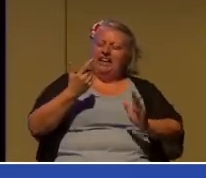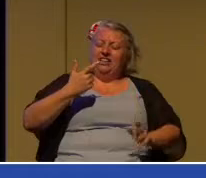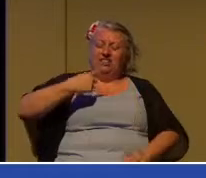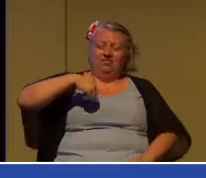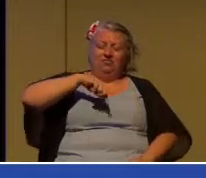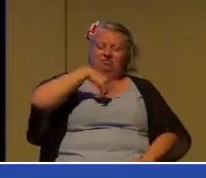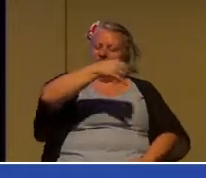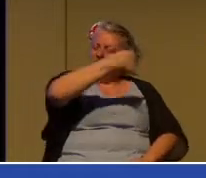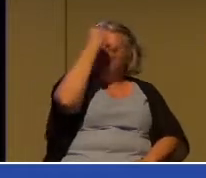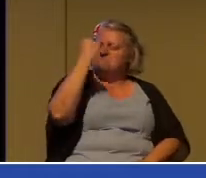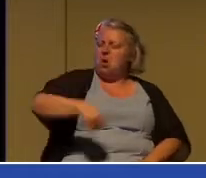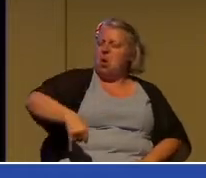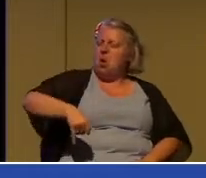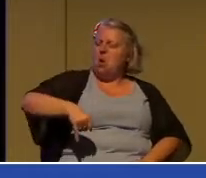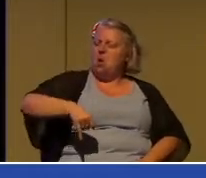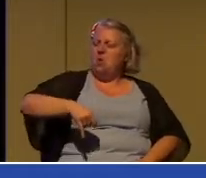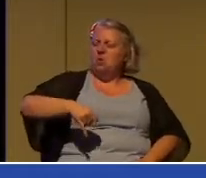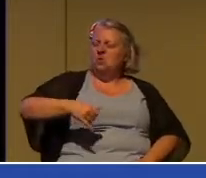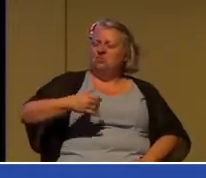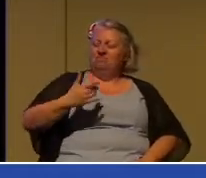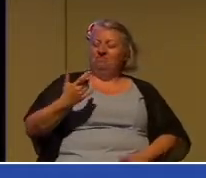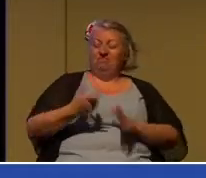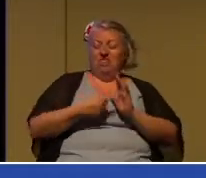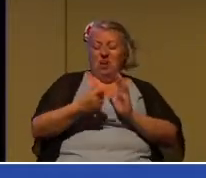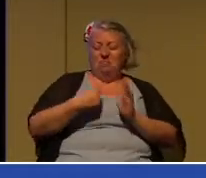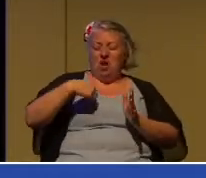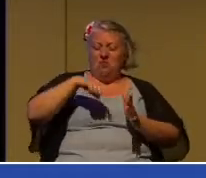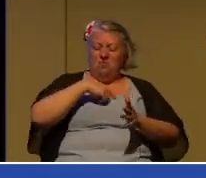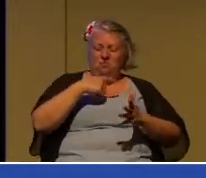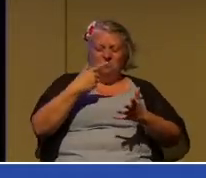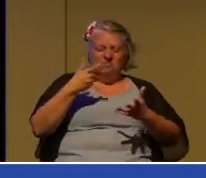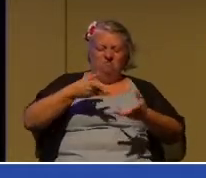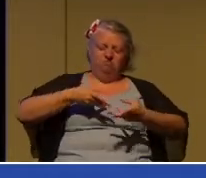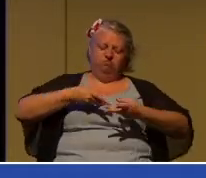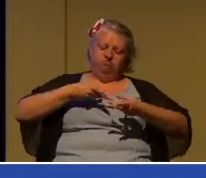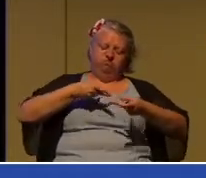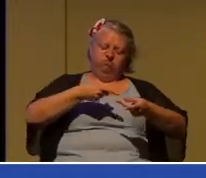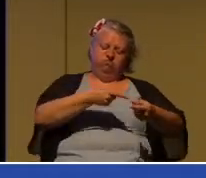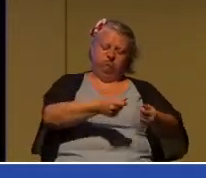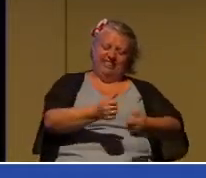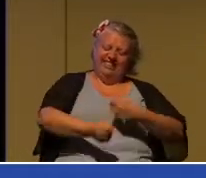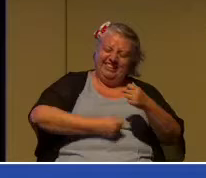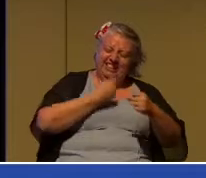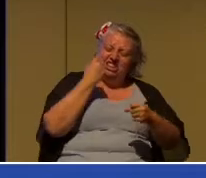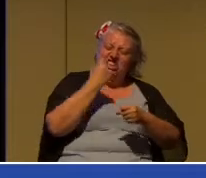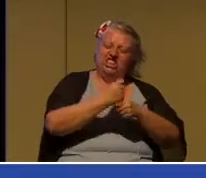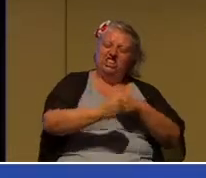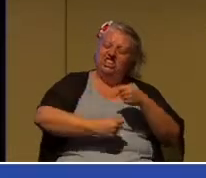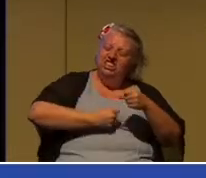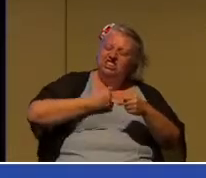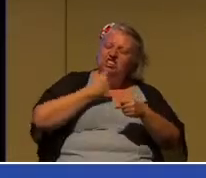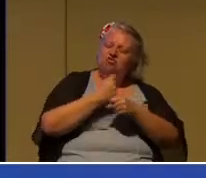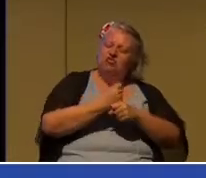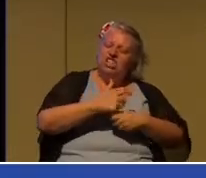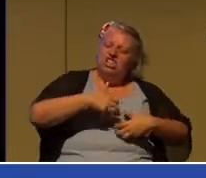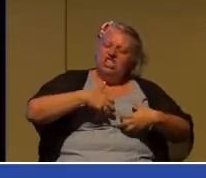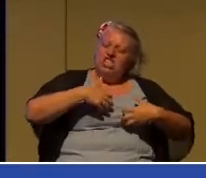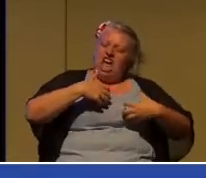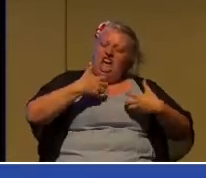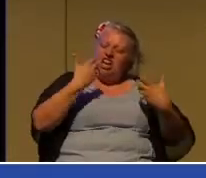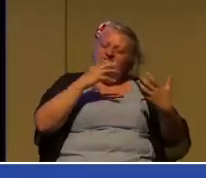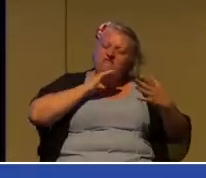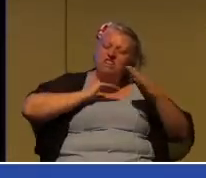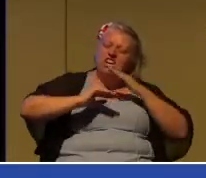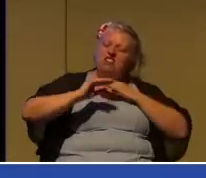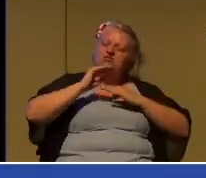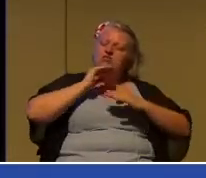we sometimes spend years in anguish and frustration. And all of that, Lord, is understandable, but help us to move beyond that.